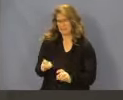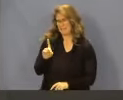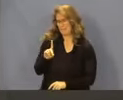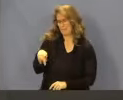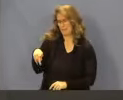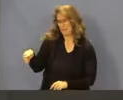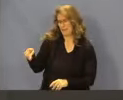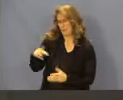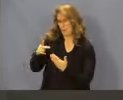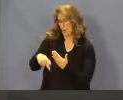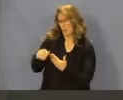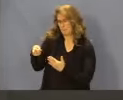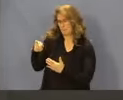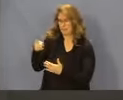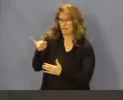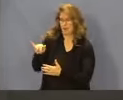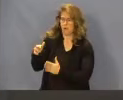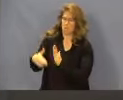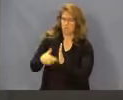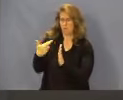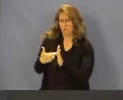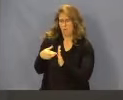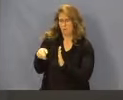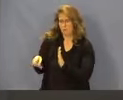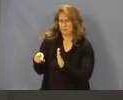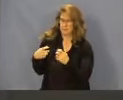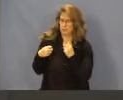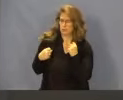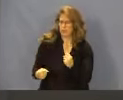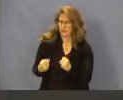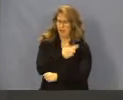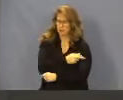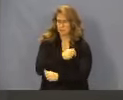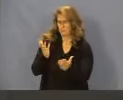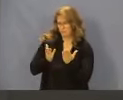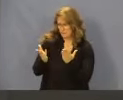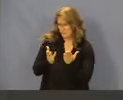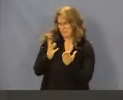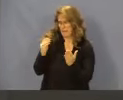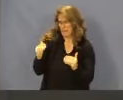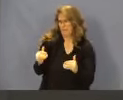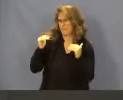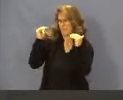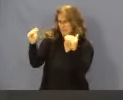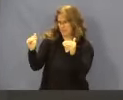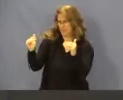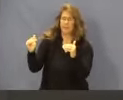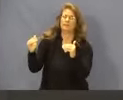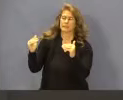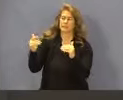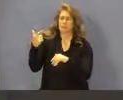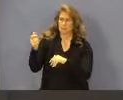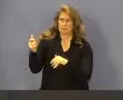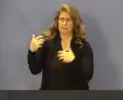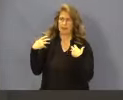program's collective role in strengthening essential hospital services and advancing Georgia's health care workforce